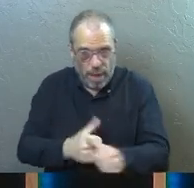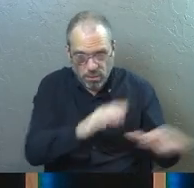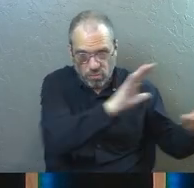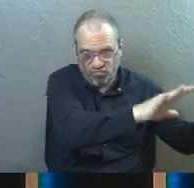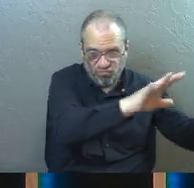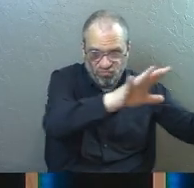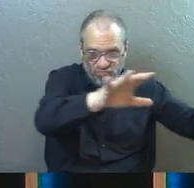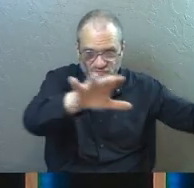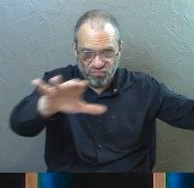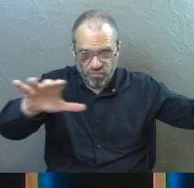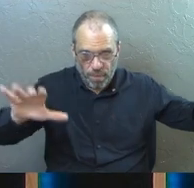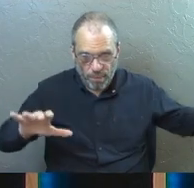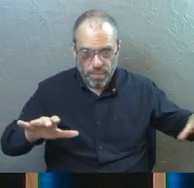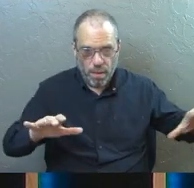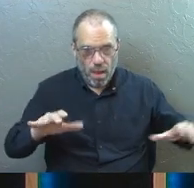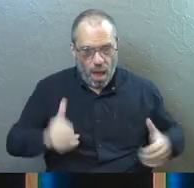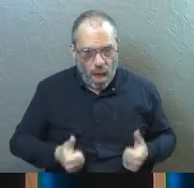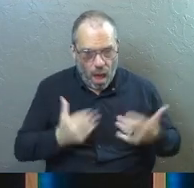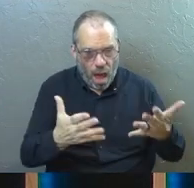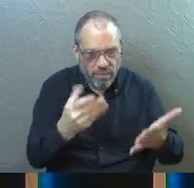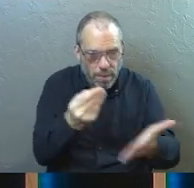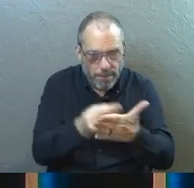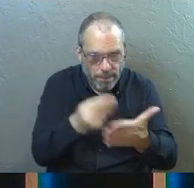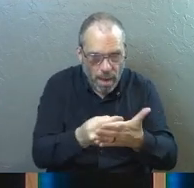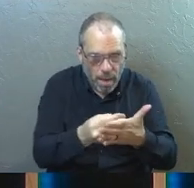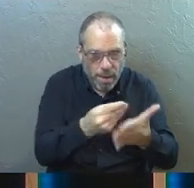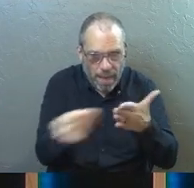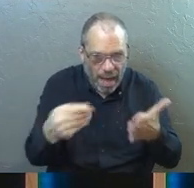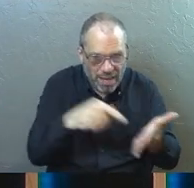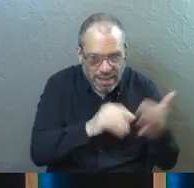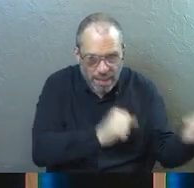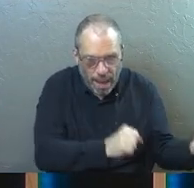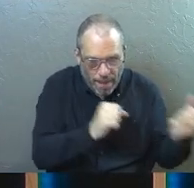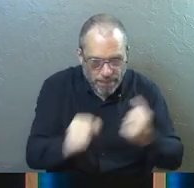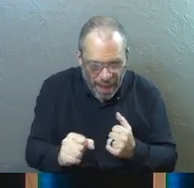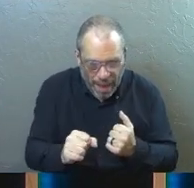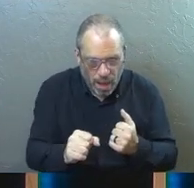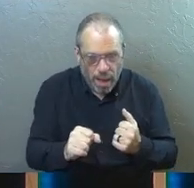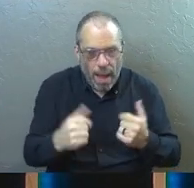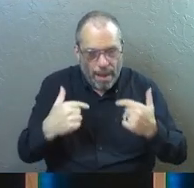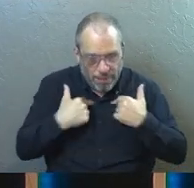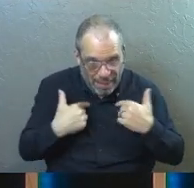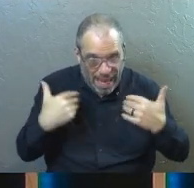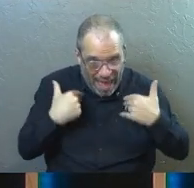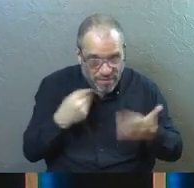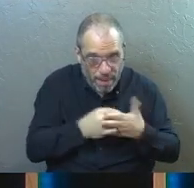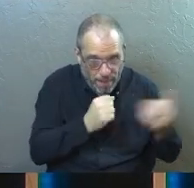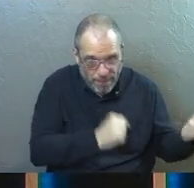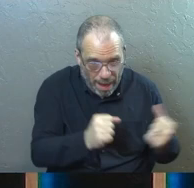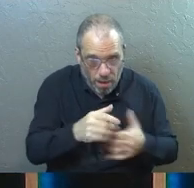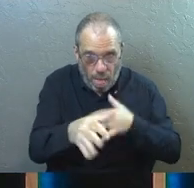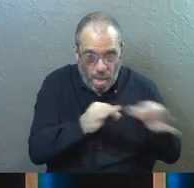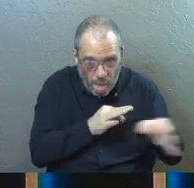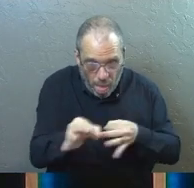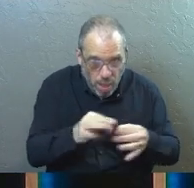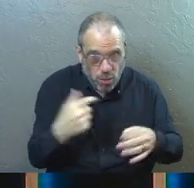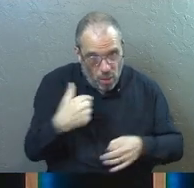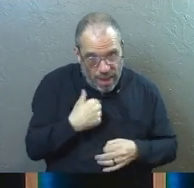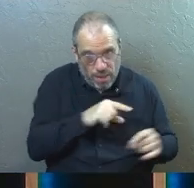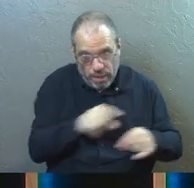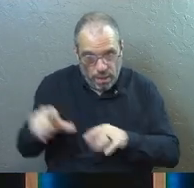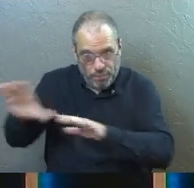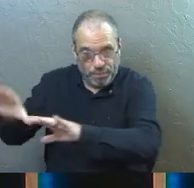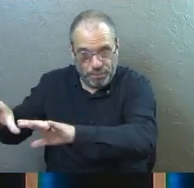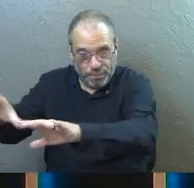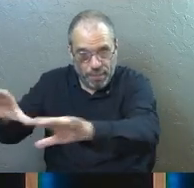laid hands on people, he offered them money to buy this power. Let me have this power too. He exclaimed so that when I